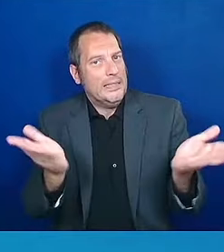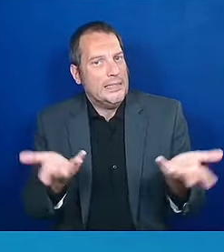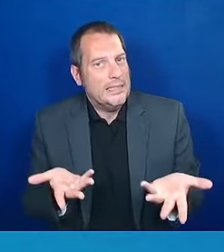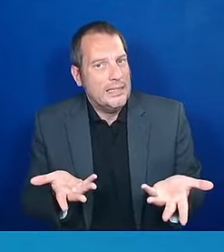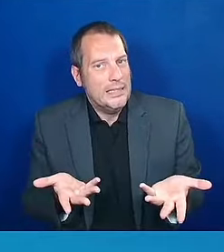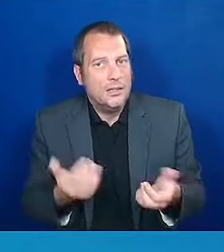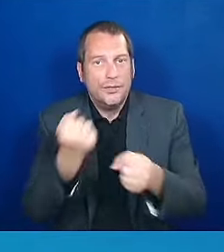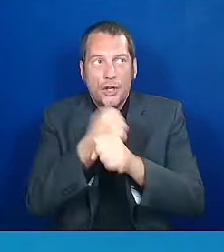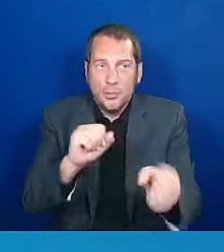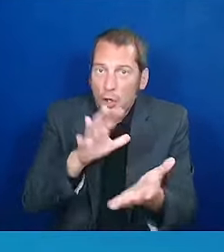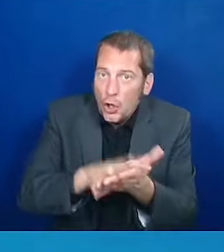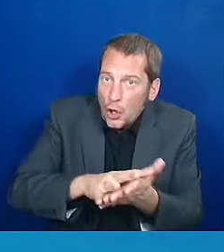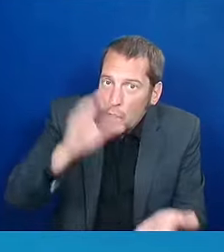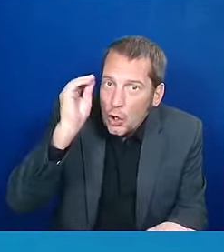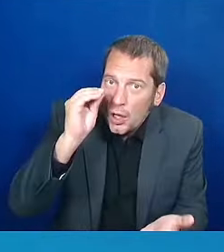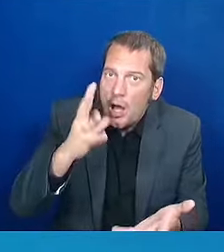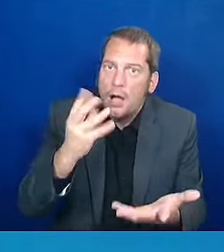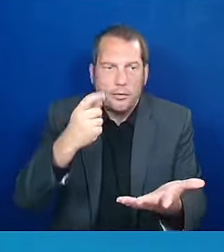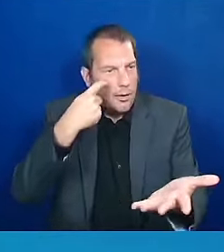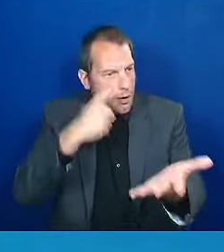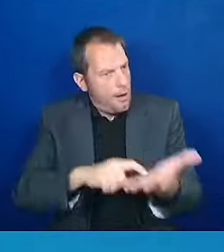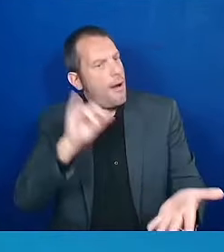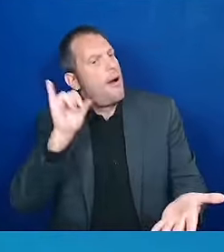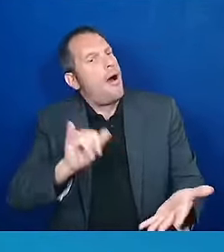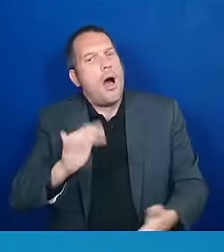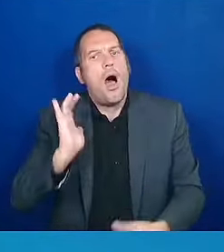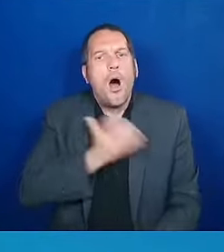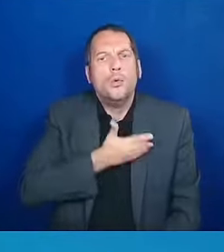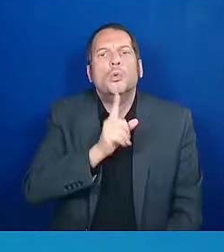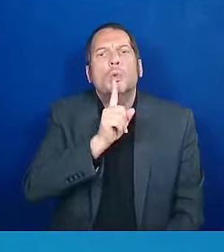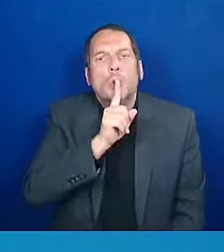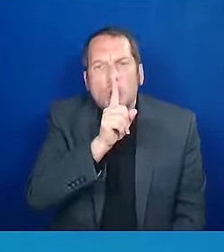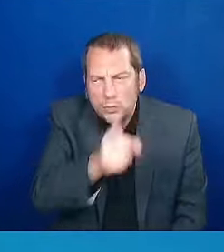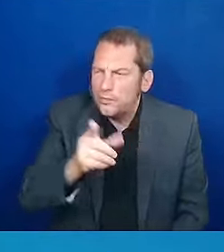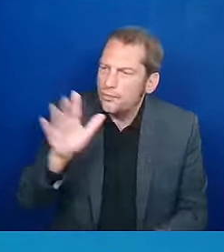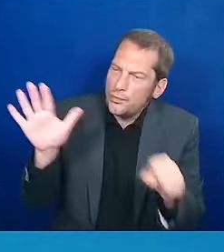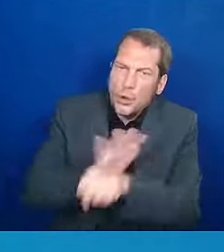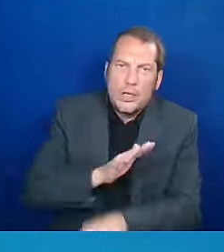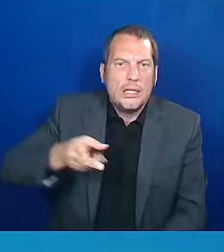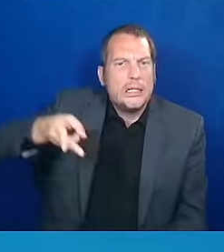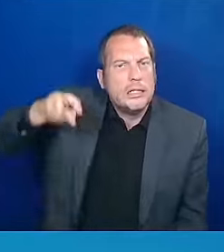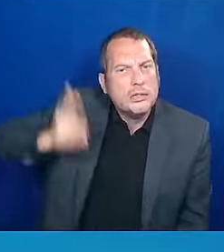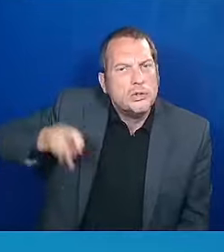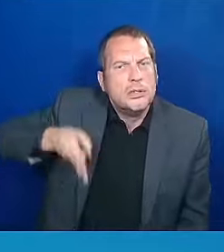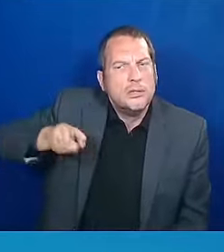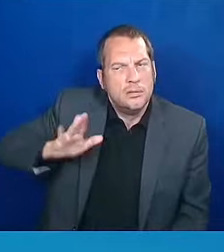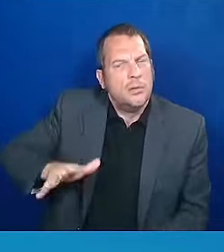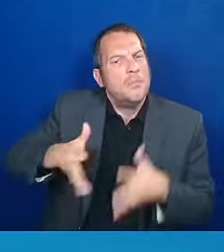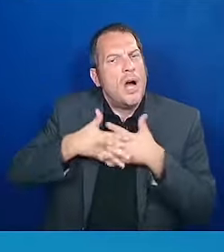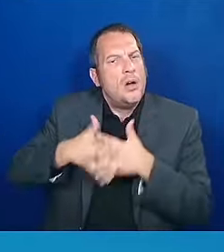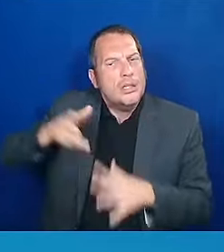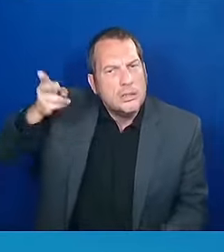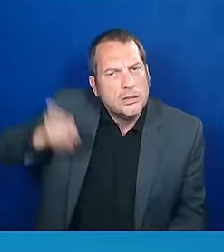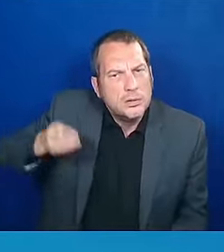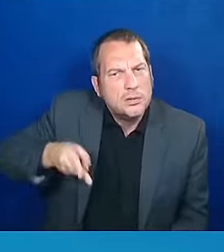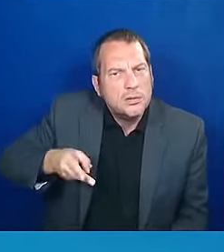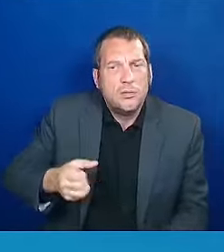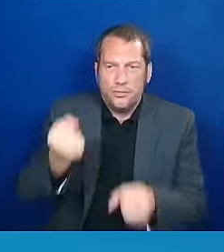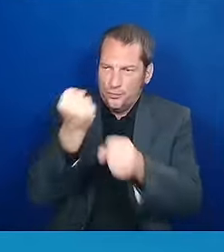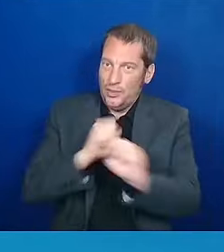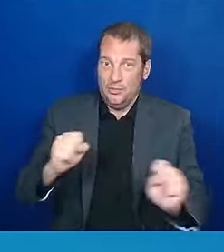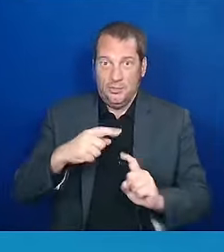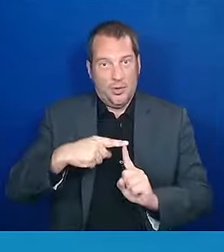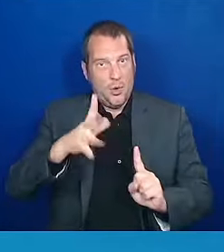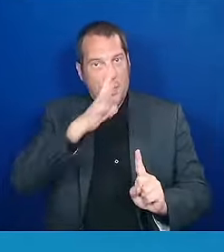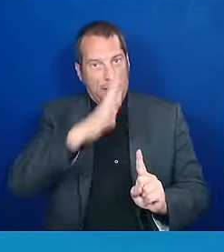and the freedom of a woman to make decisions about her own body and not have her government tell